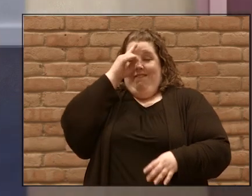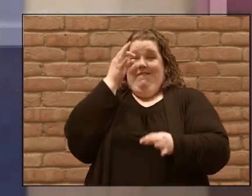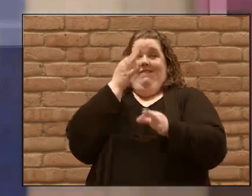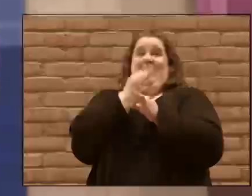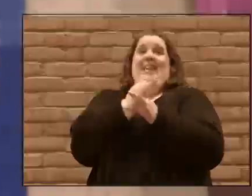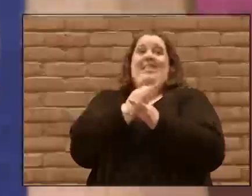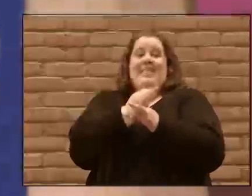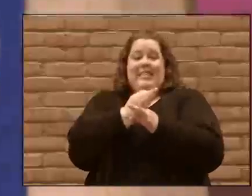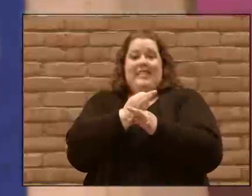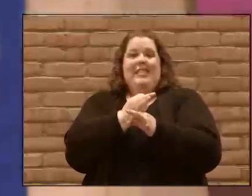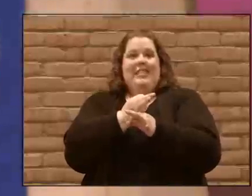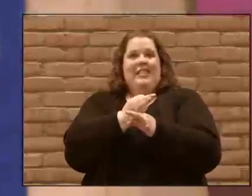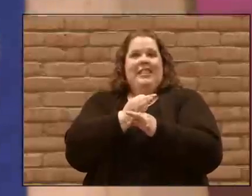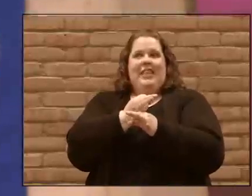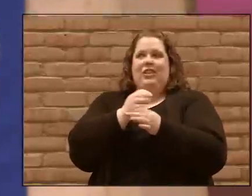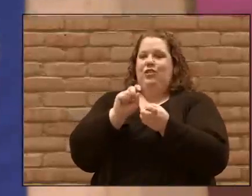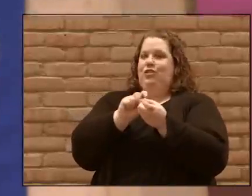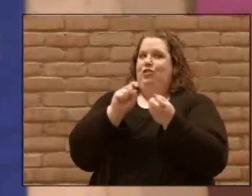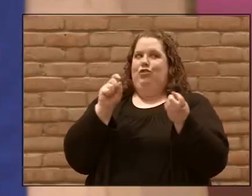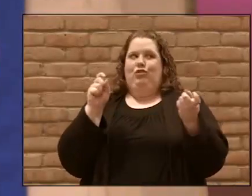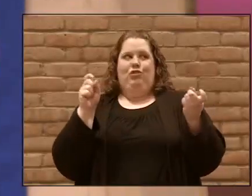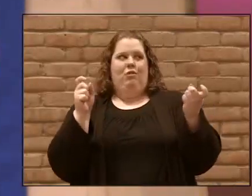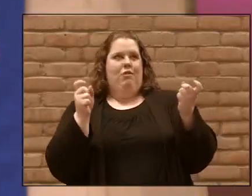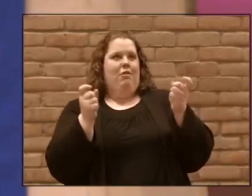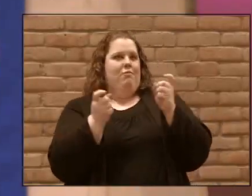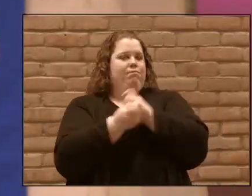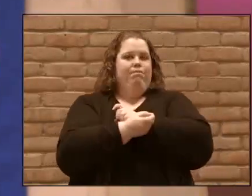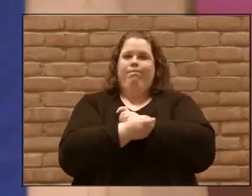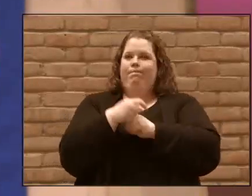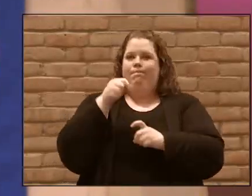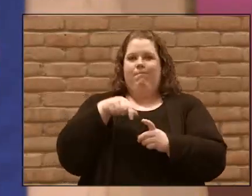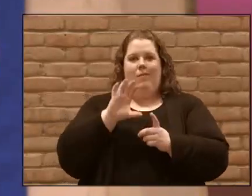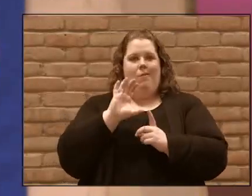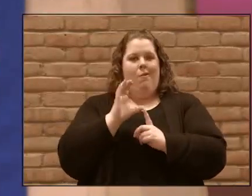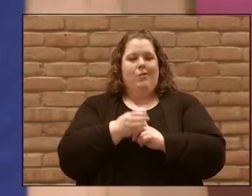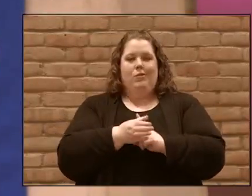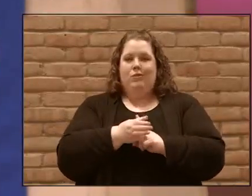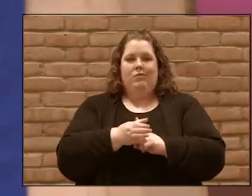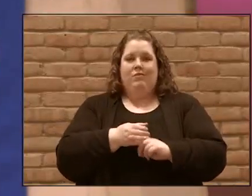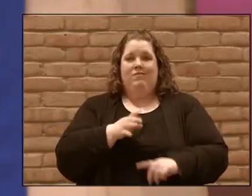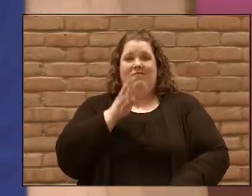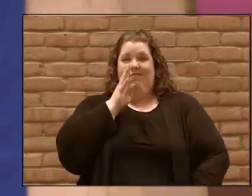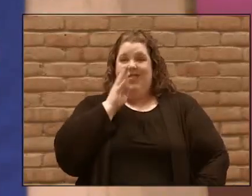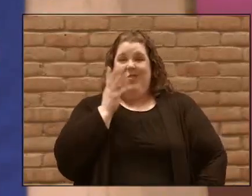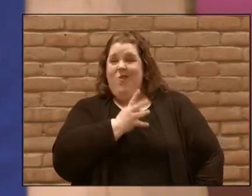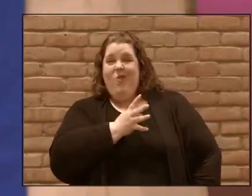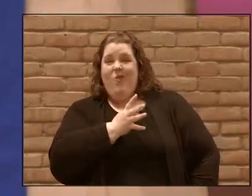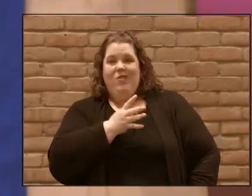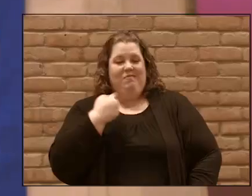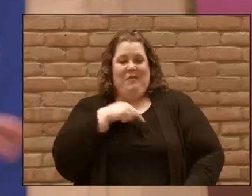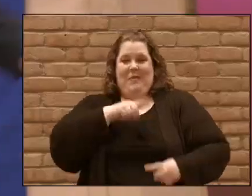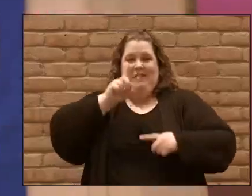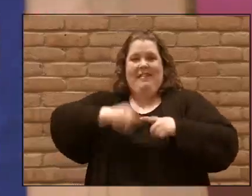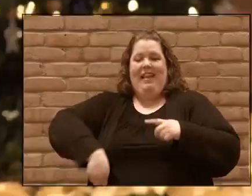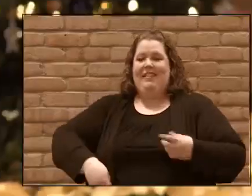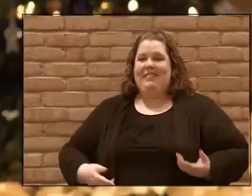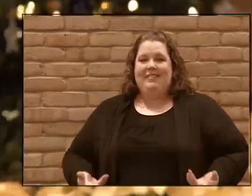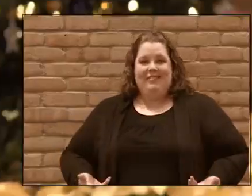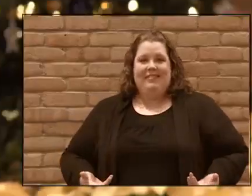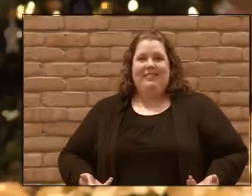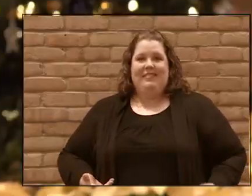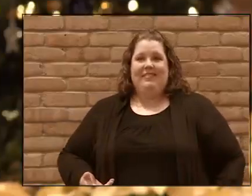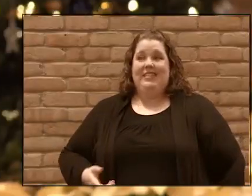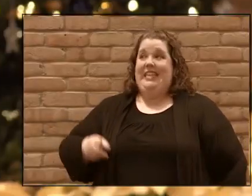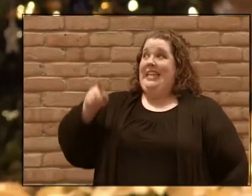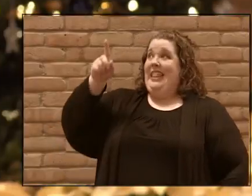happening in our culture. And it can't be ignored. And the same time that this